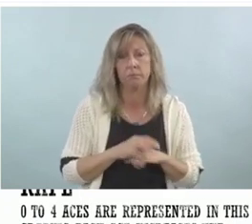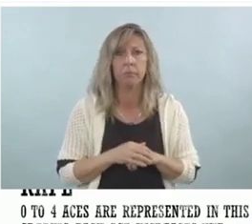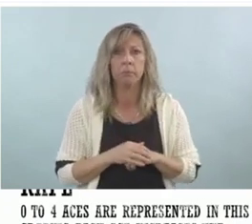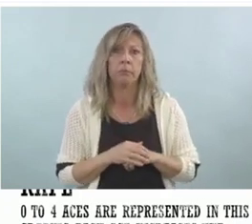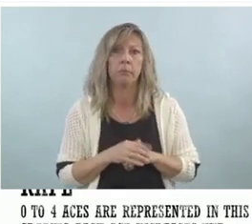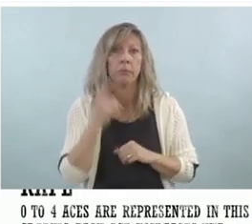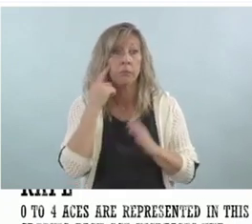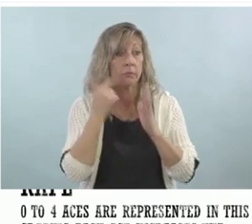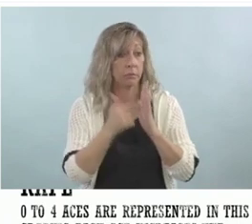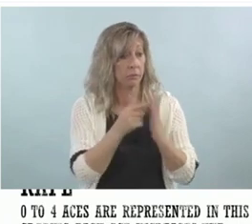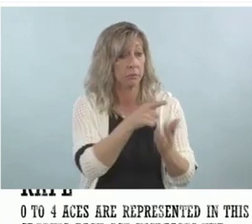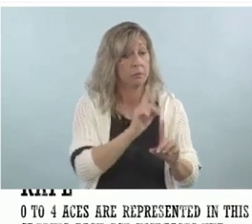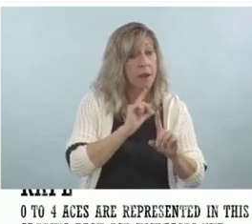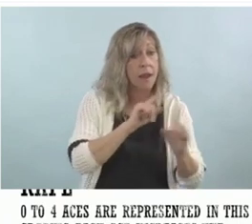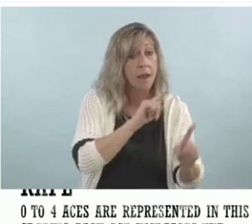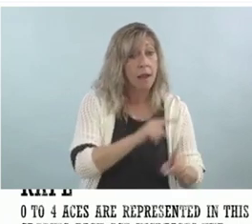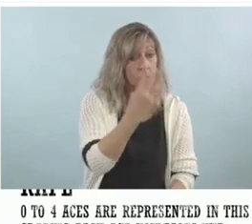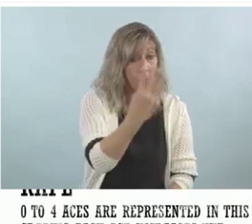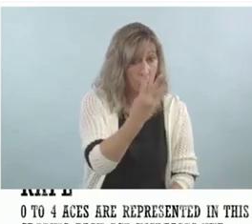against them.